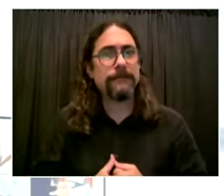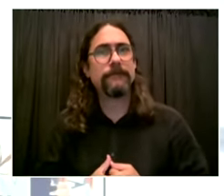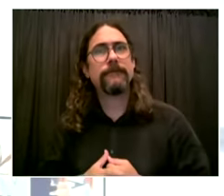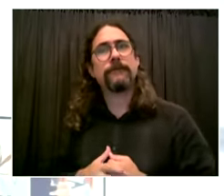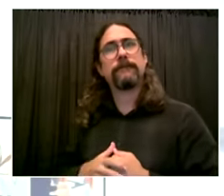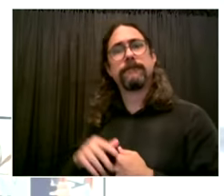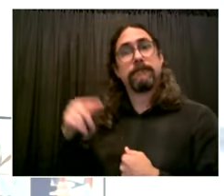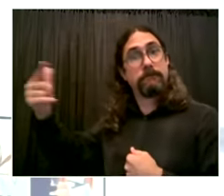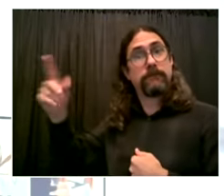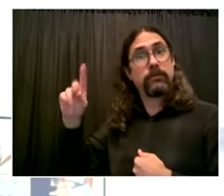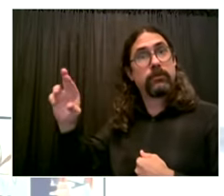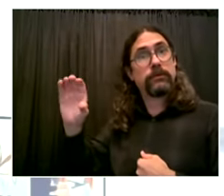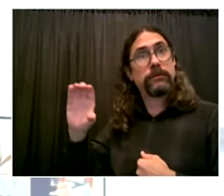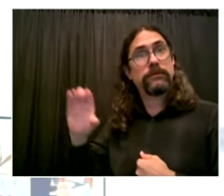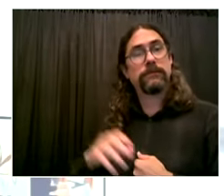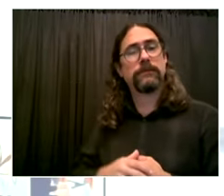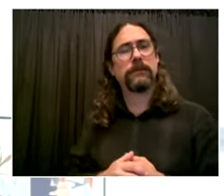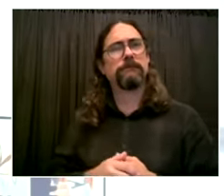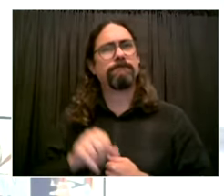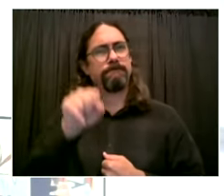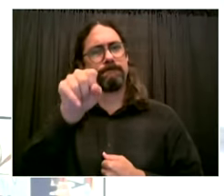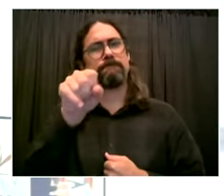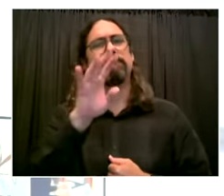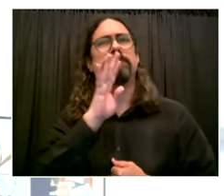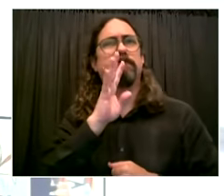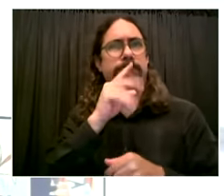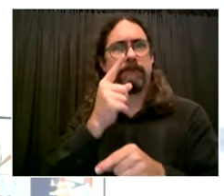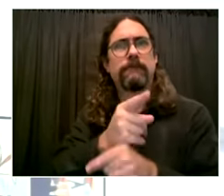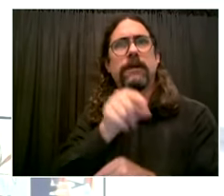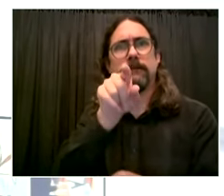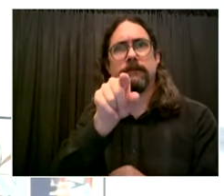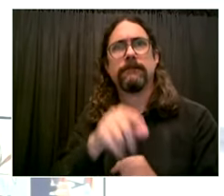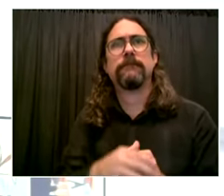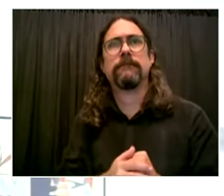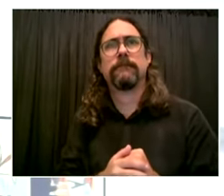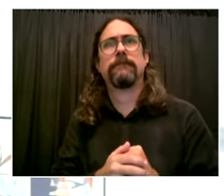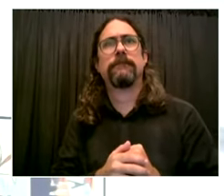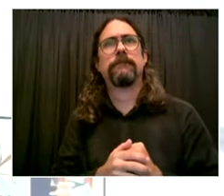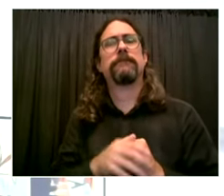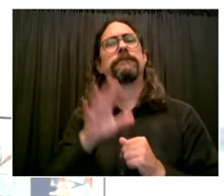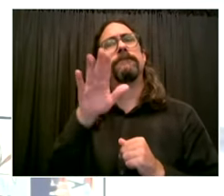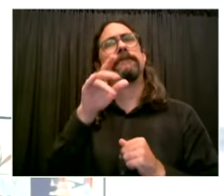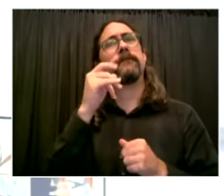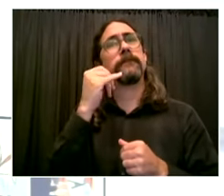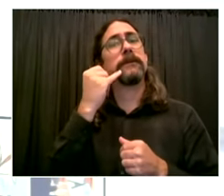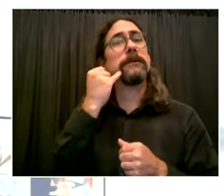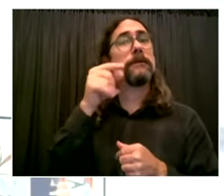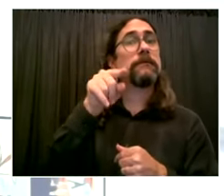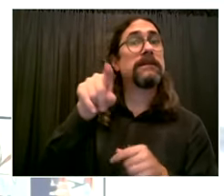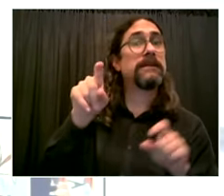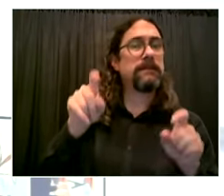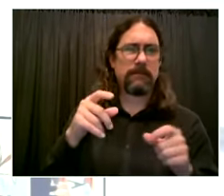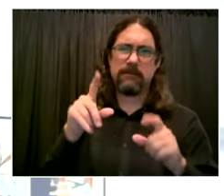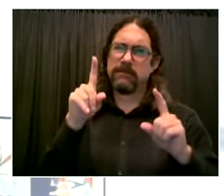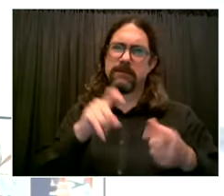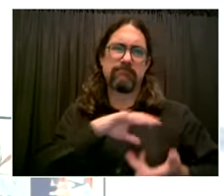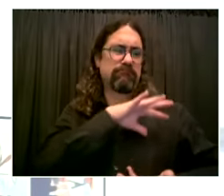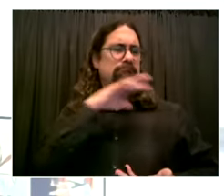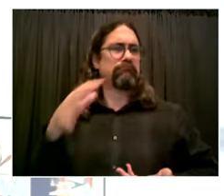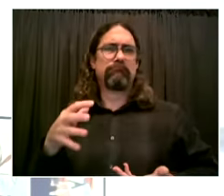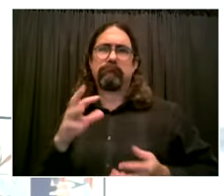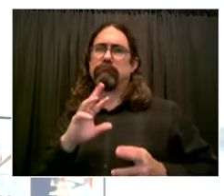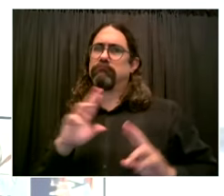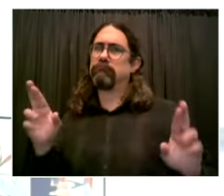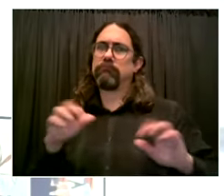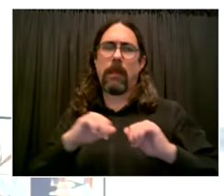uh will be made available uh it is um something of course that will be um particularly important for uh for students